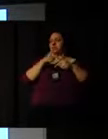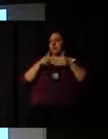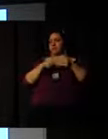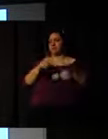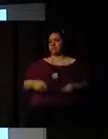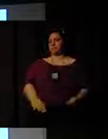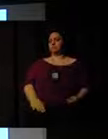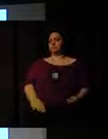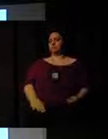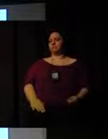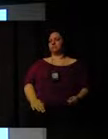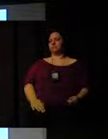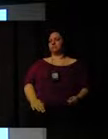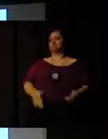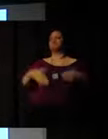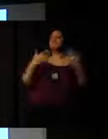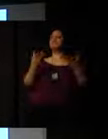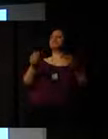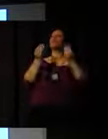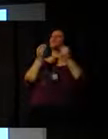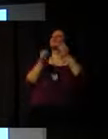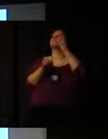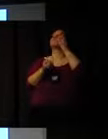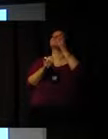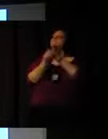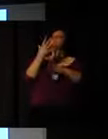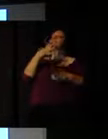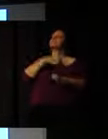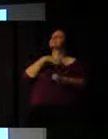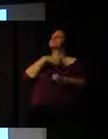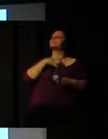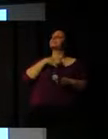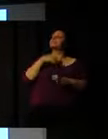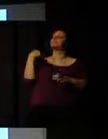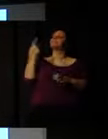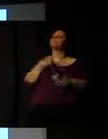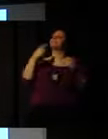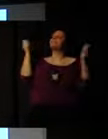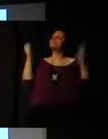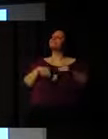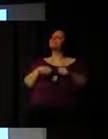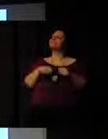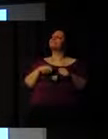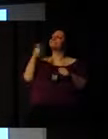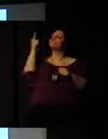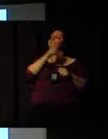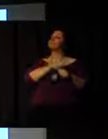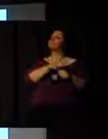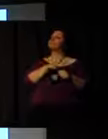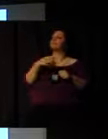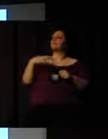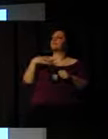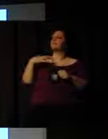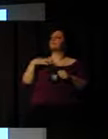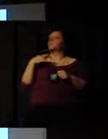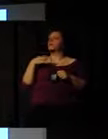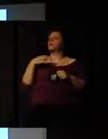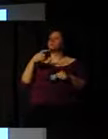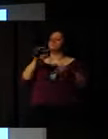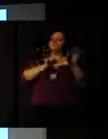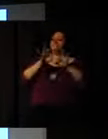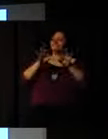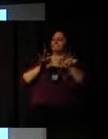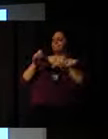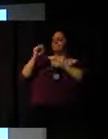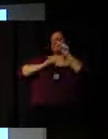So how do we create a win-win situation for the volunteer, for the organization, as well as